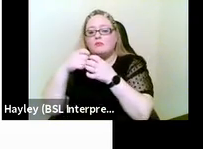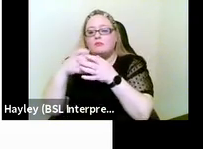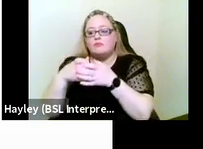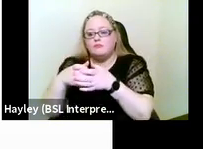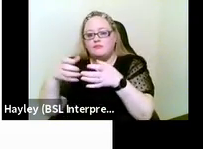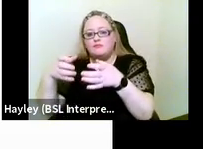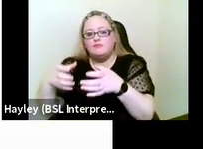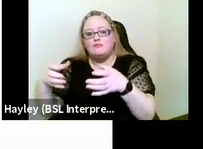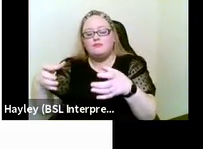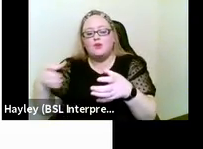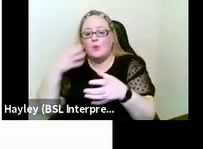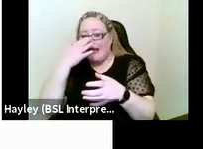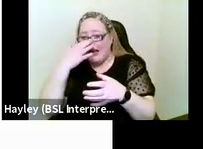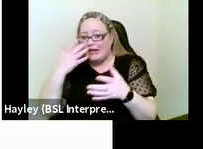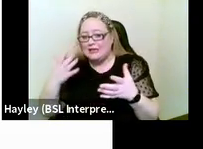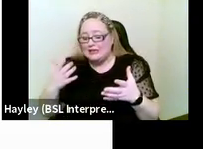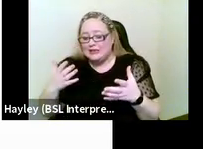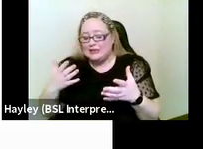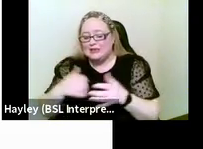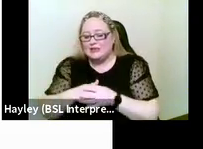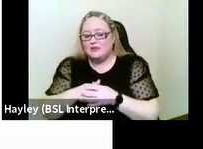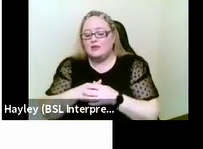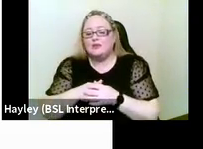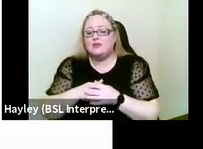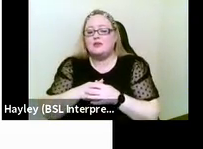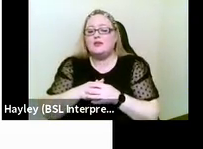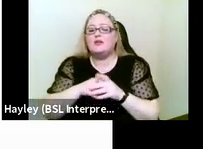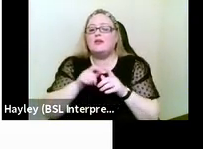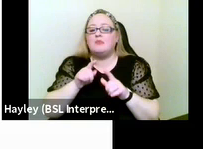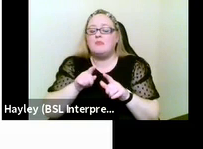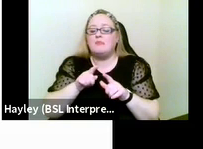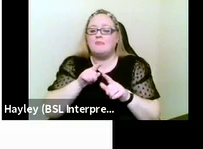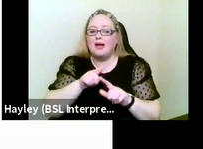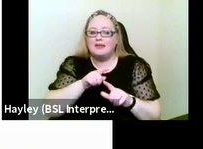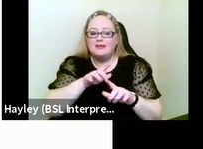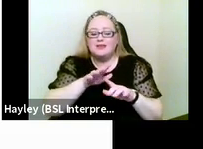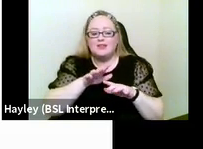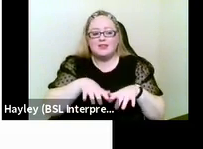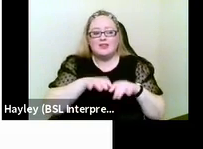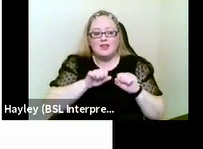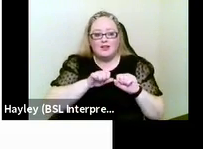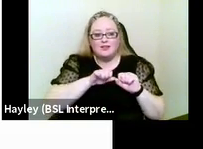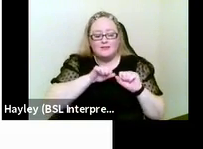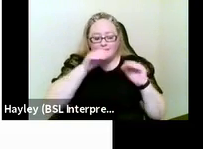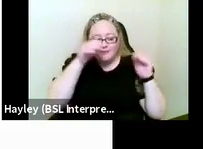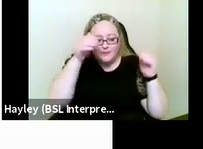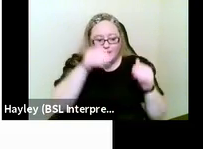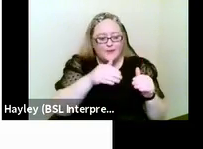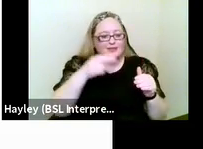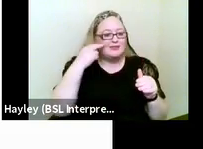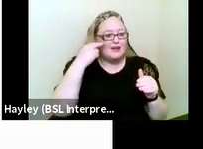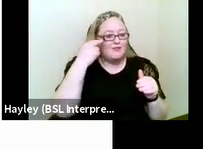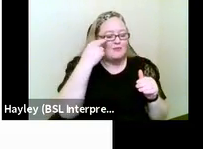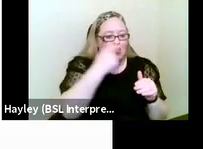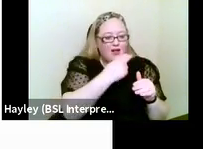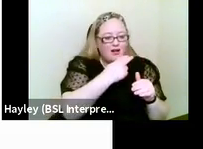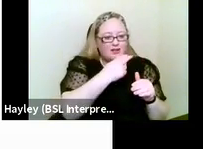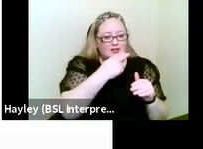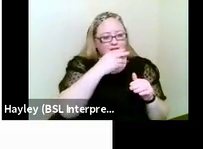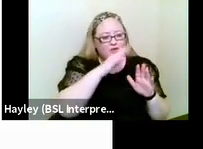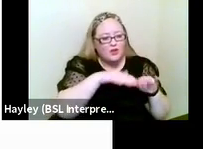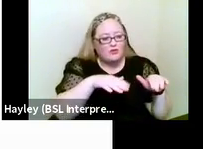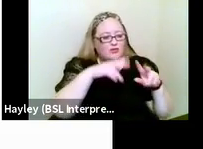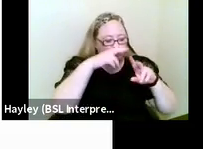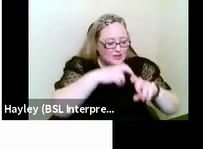although the provenance of these campaigning organizations and early research focused on deaf, blind children and their